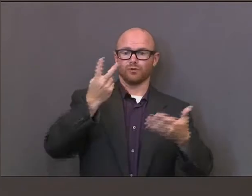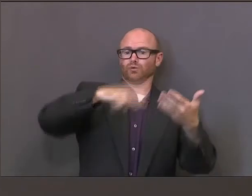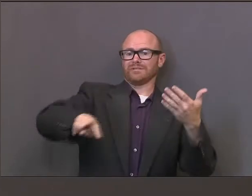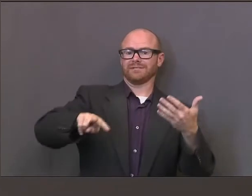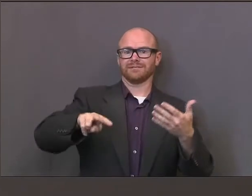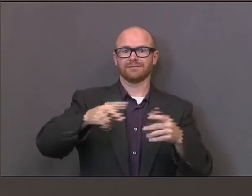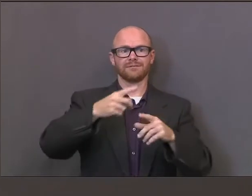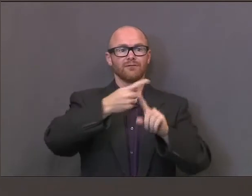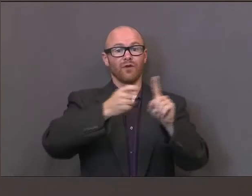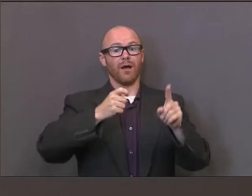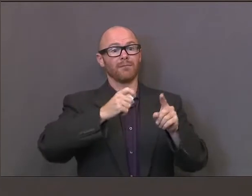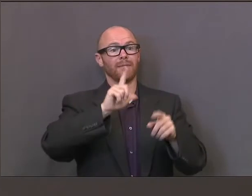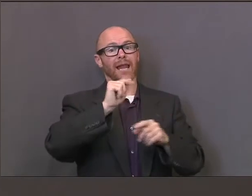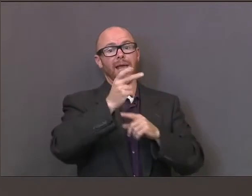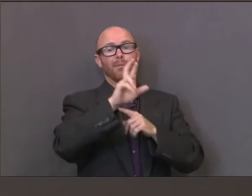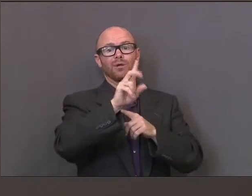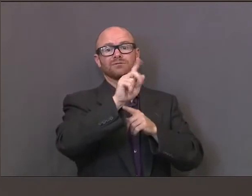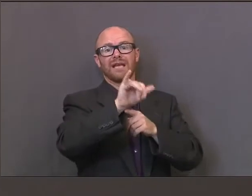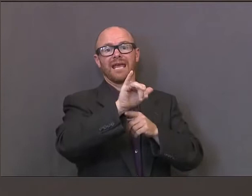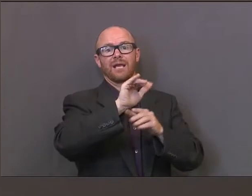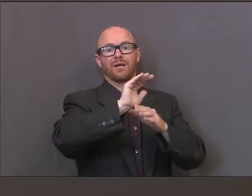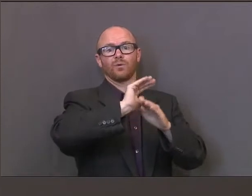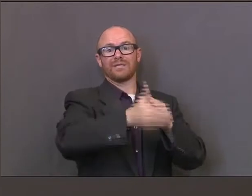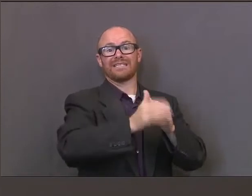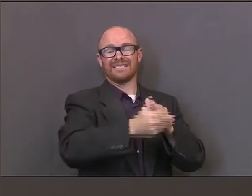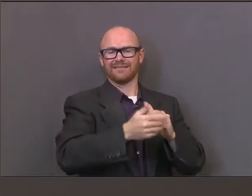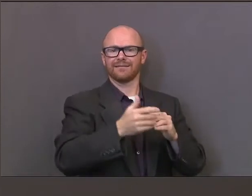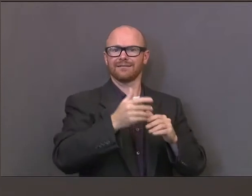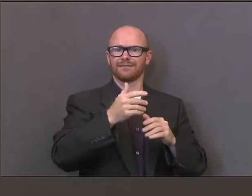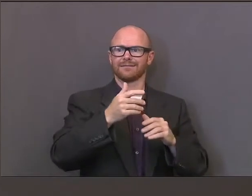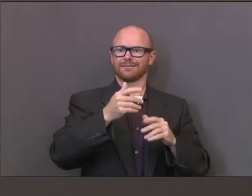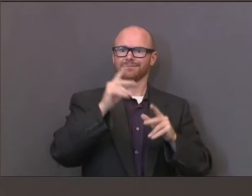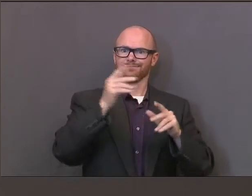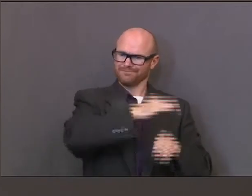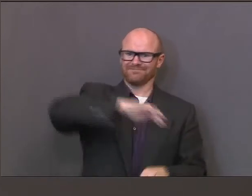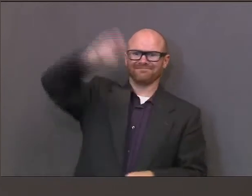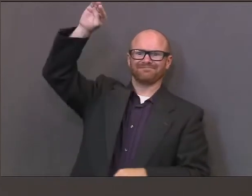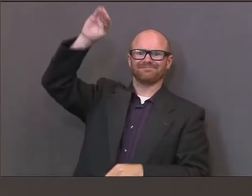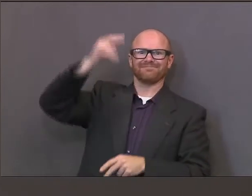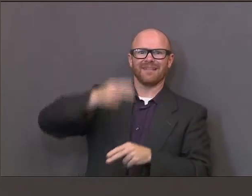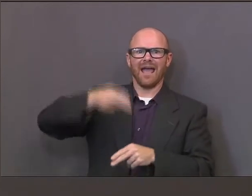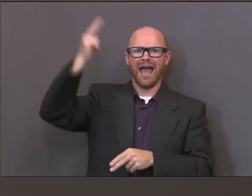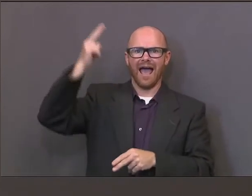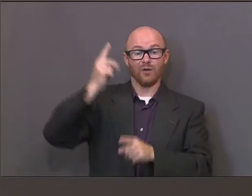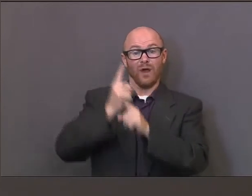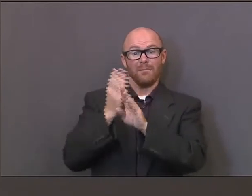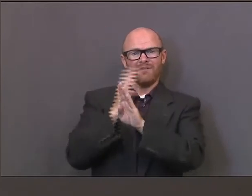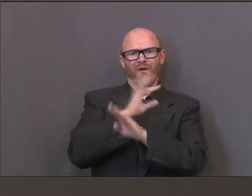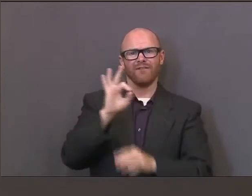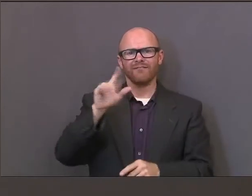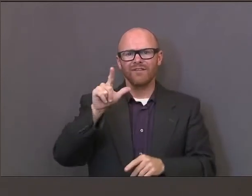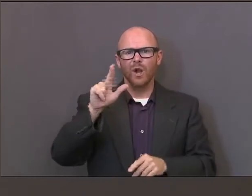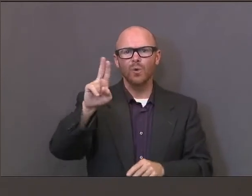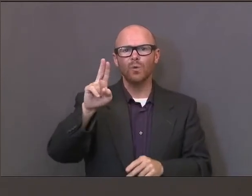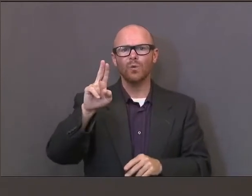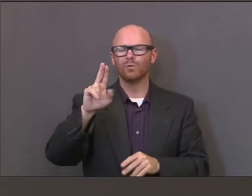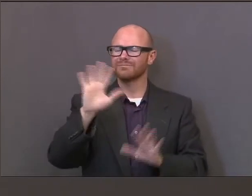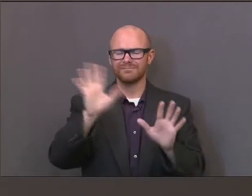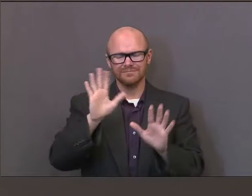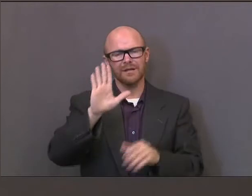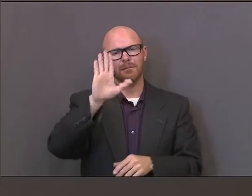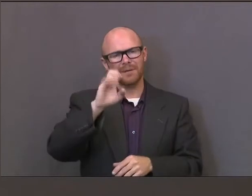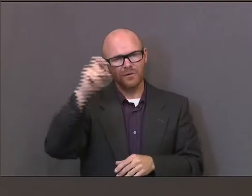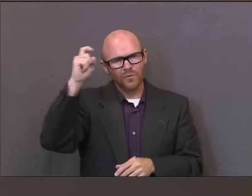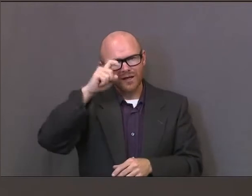back, you know, a week or two weeks later after the holiday season. So be wise, follow the